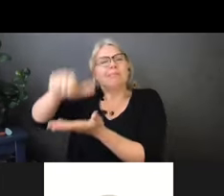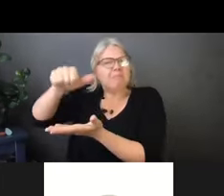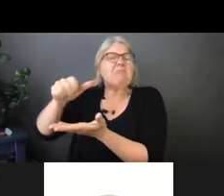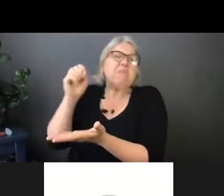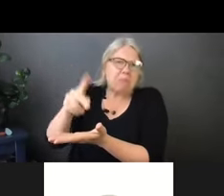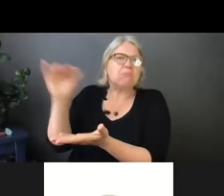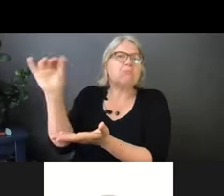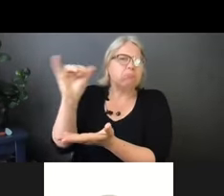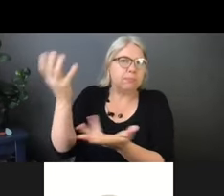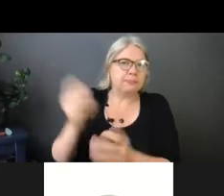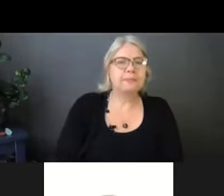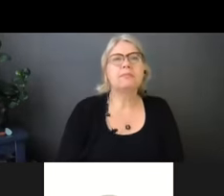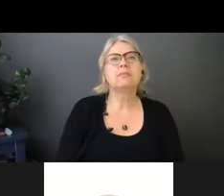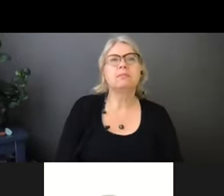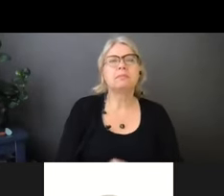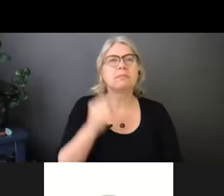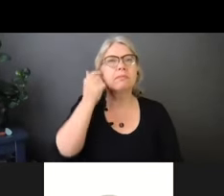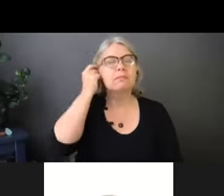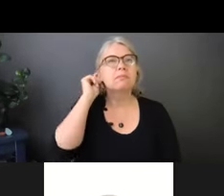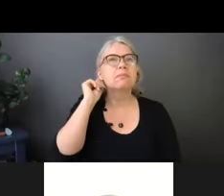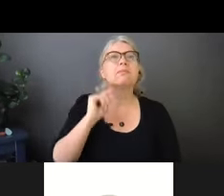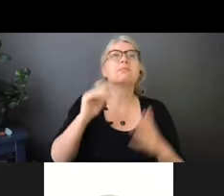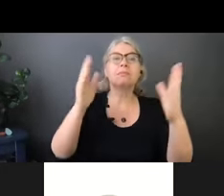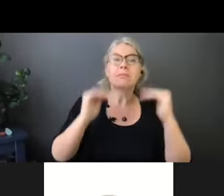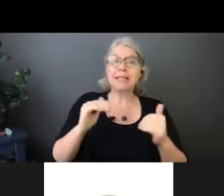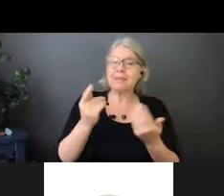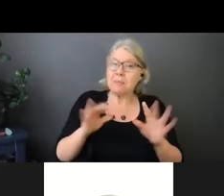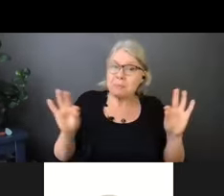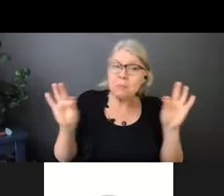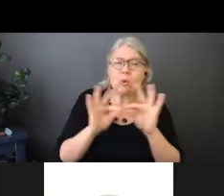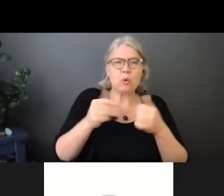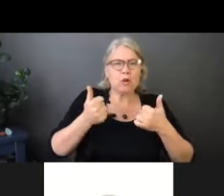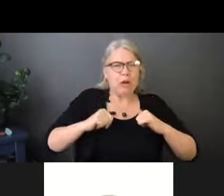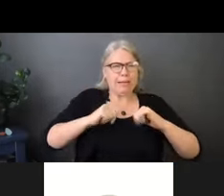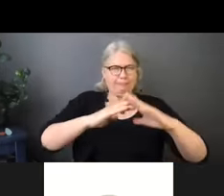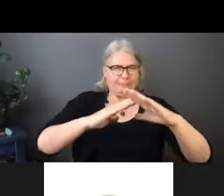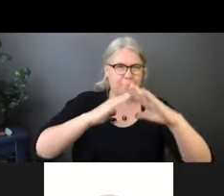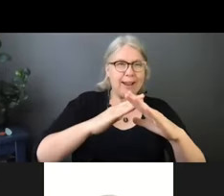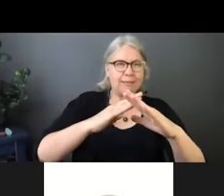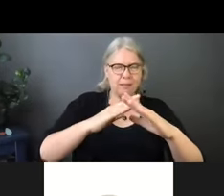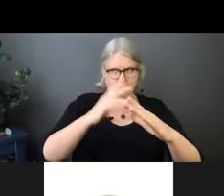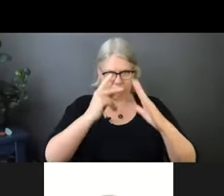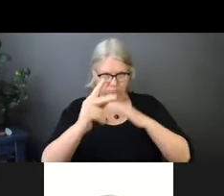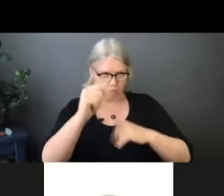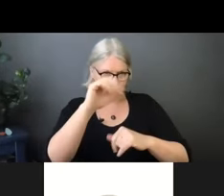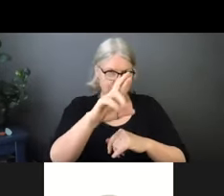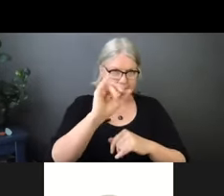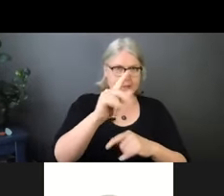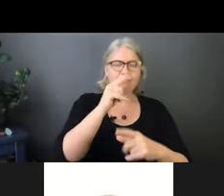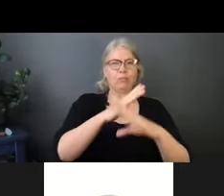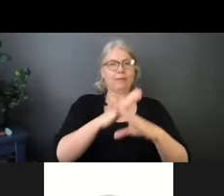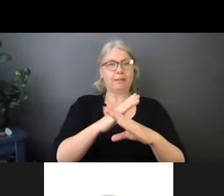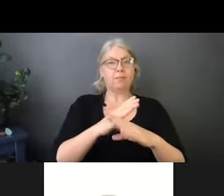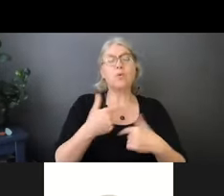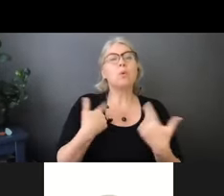be responsible. So remember, minimal risk, predictable outcome. We're trying to prevent. So cover your mouth and your nose, using our elbow,